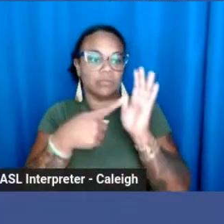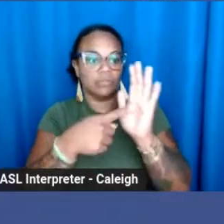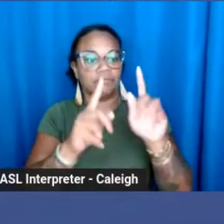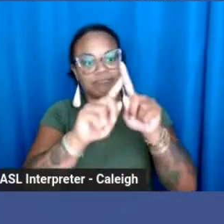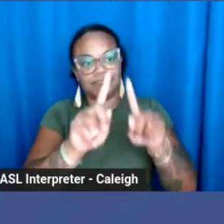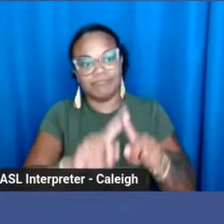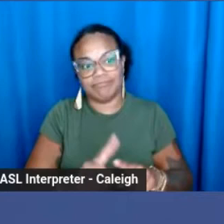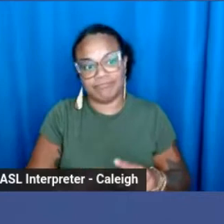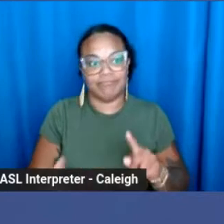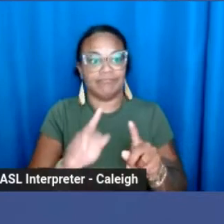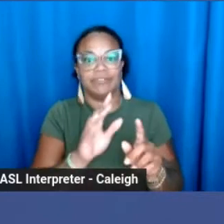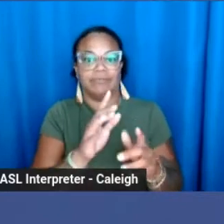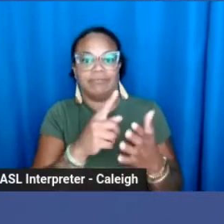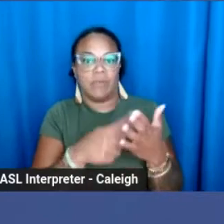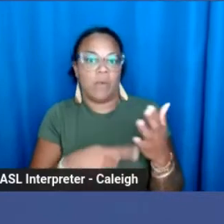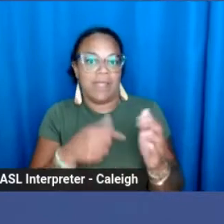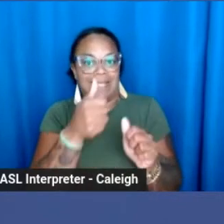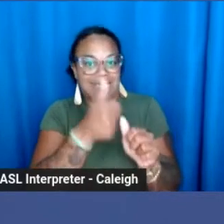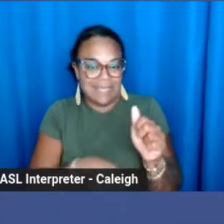status of that country.